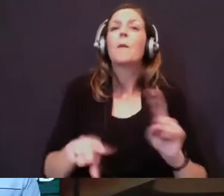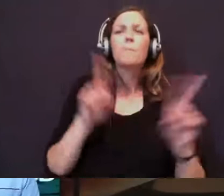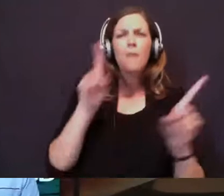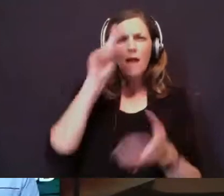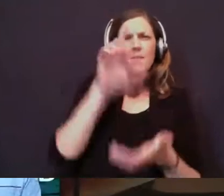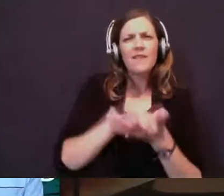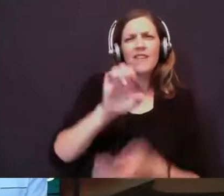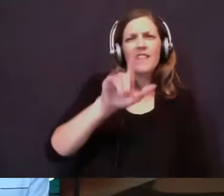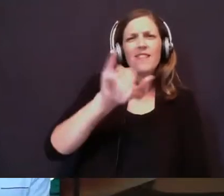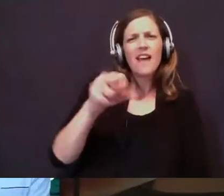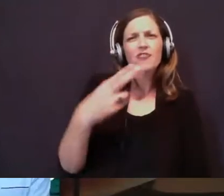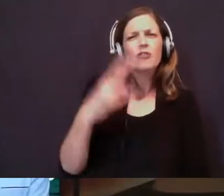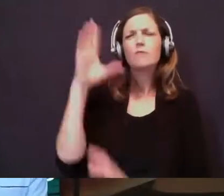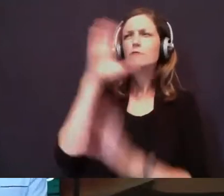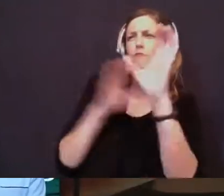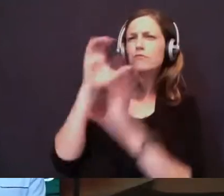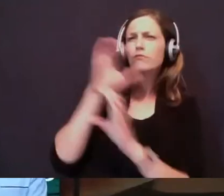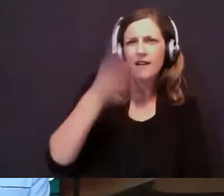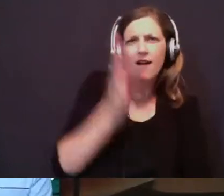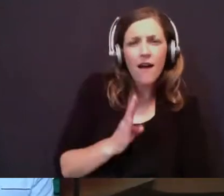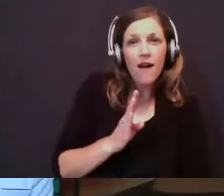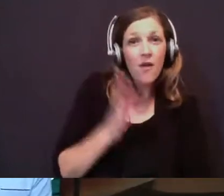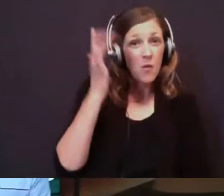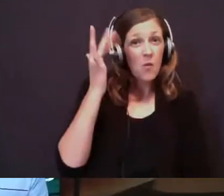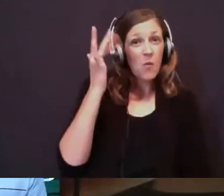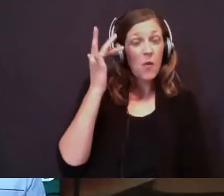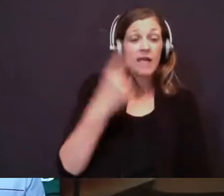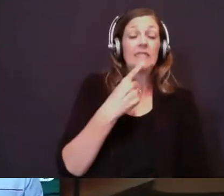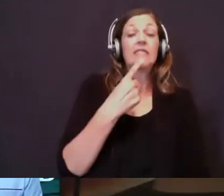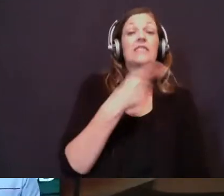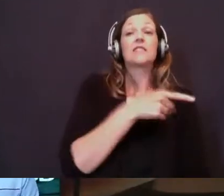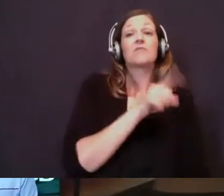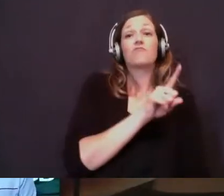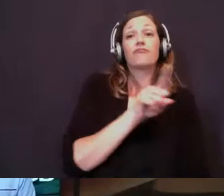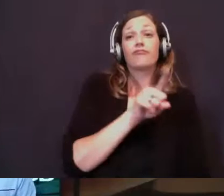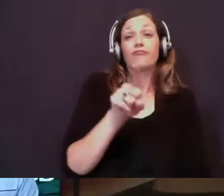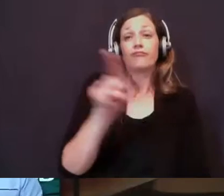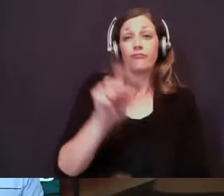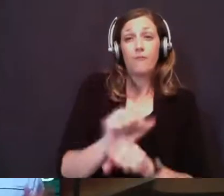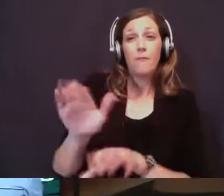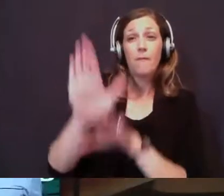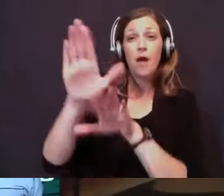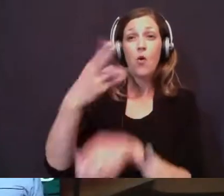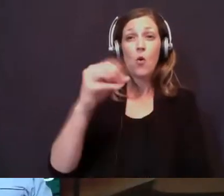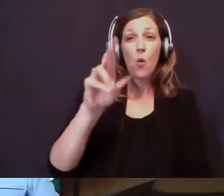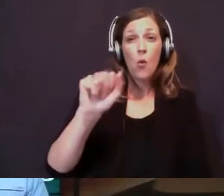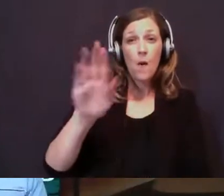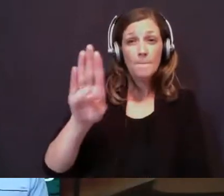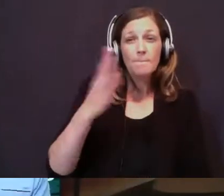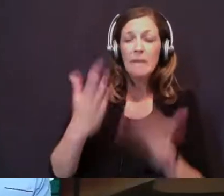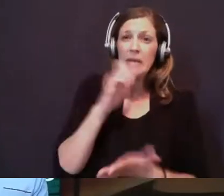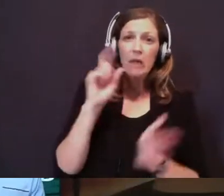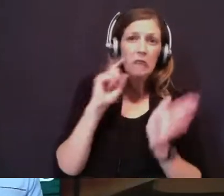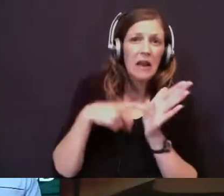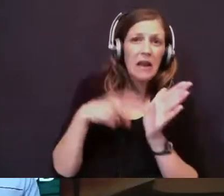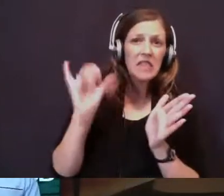God. And the reason for that is because it says that he was going towards Mount Horeb. You might not recognize Mount Horeb.